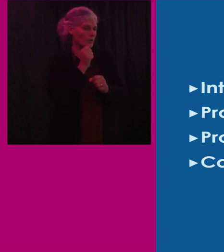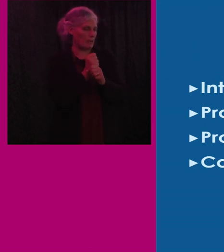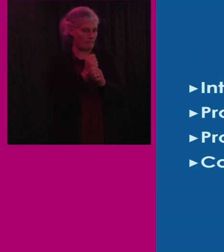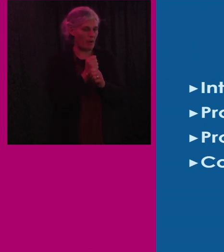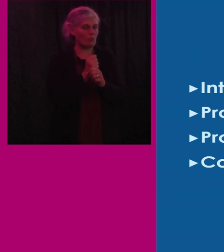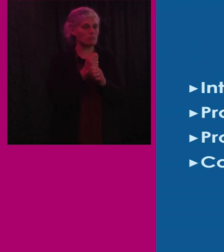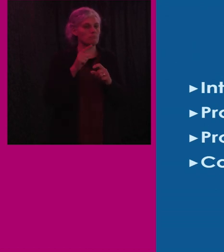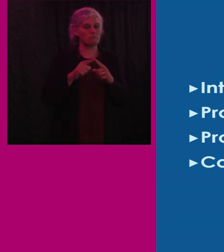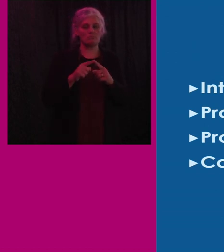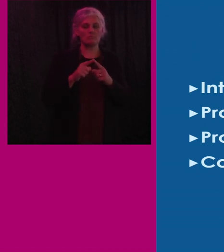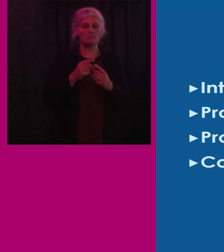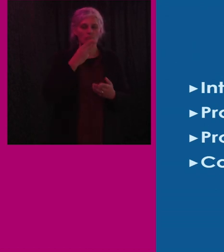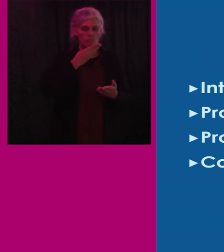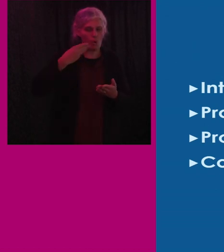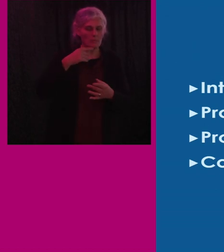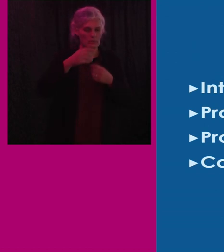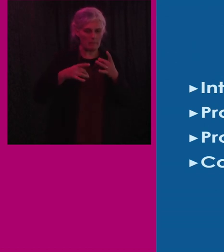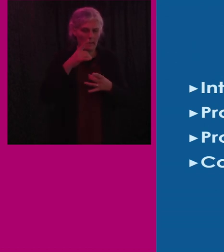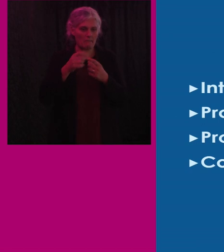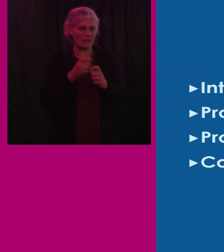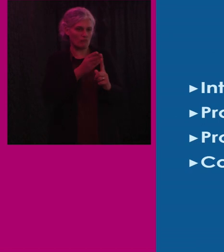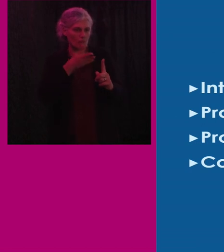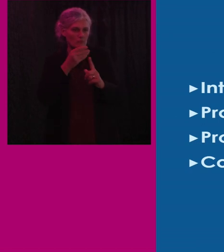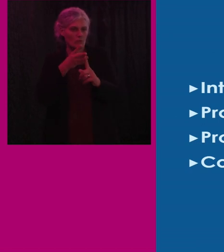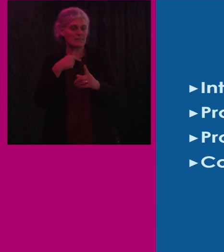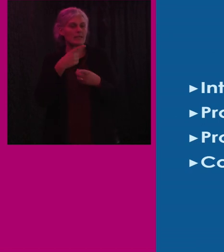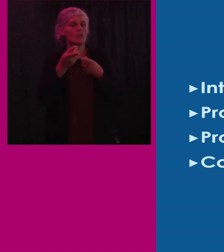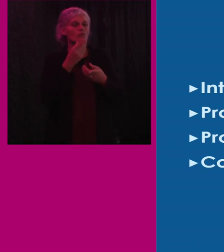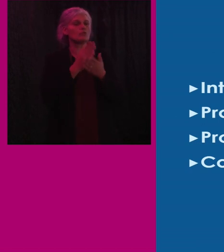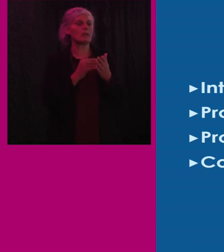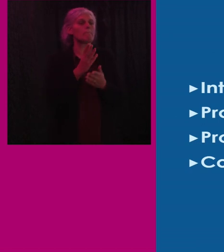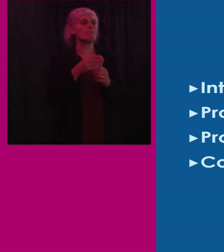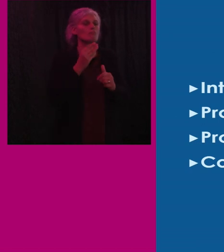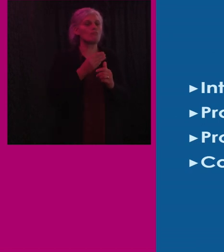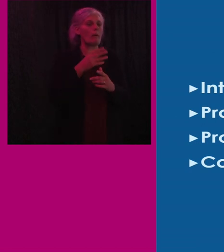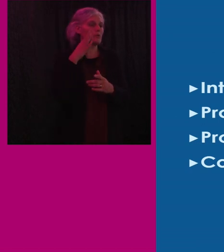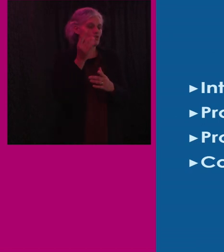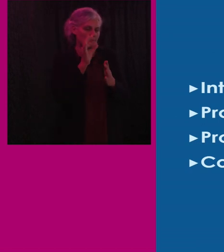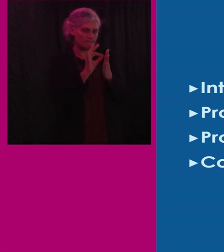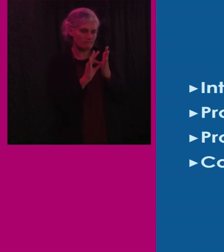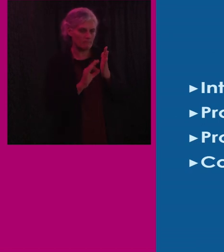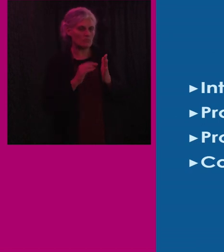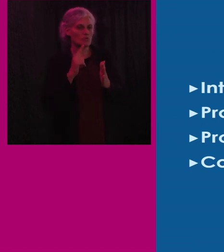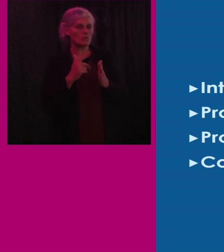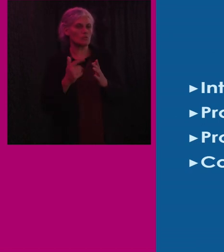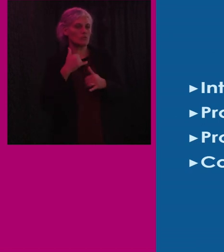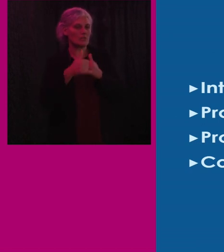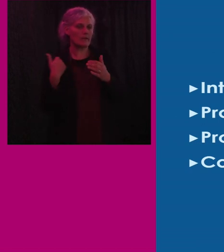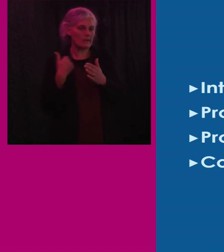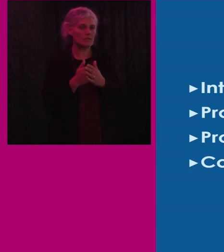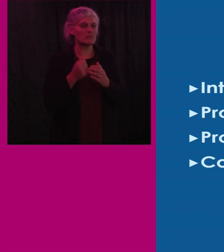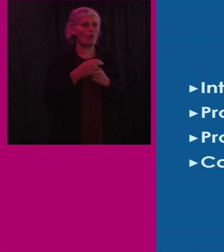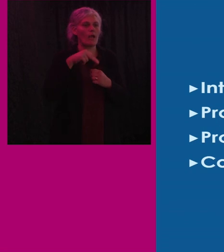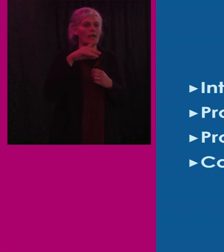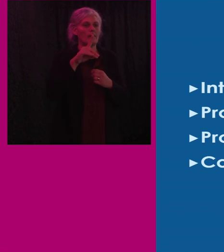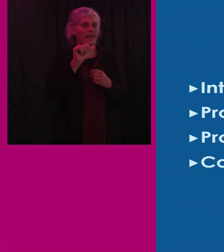promises that have been made through laws and regulations and do some fact checking after 32 years of ADA implementation